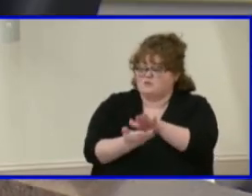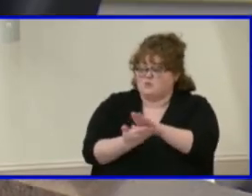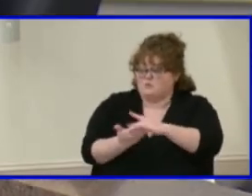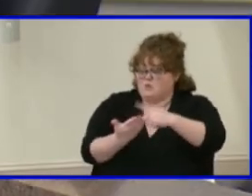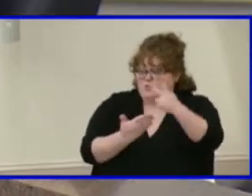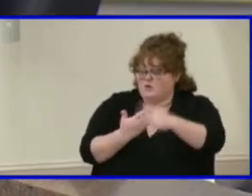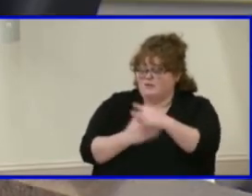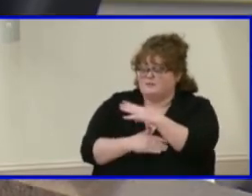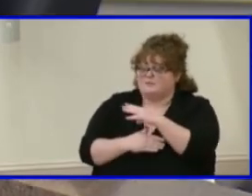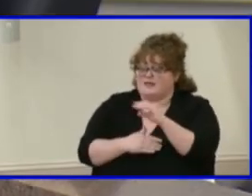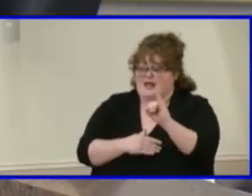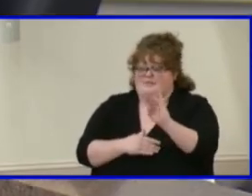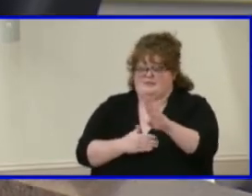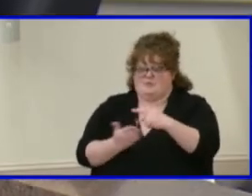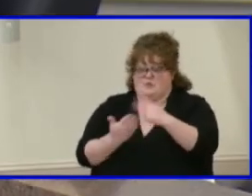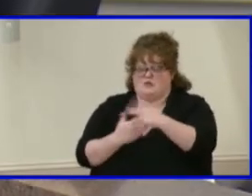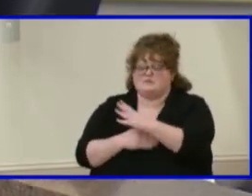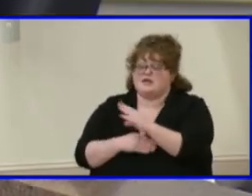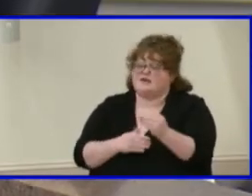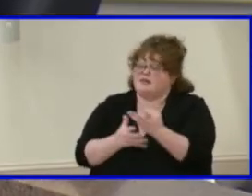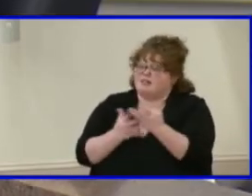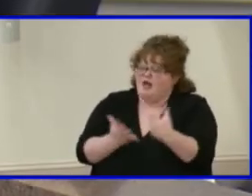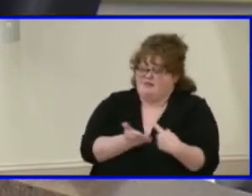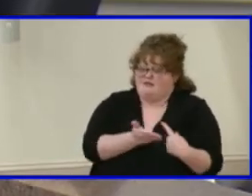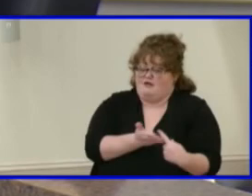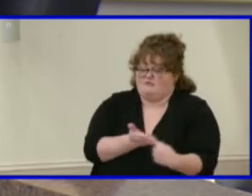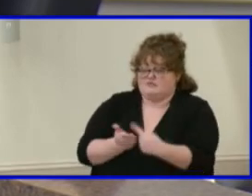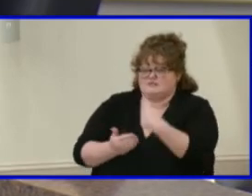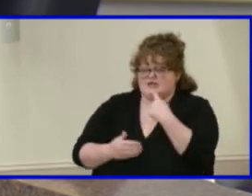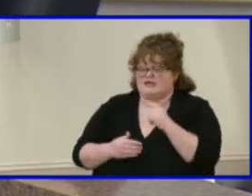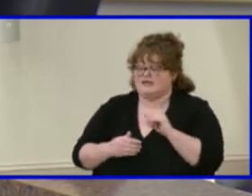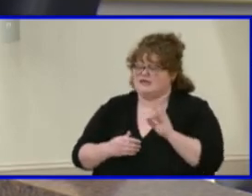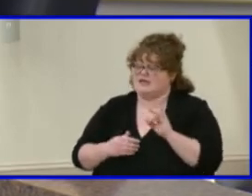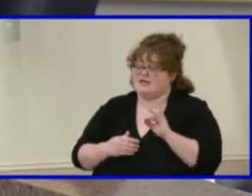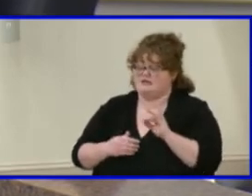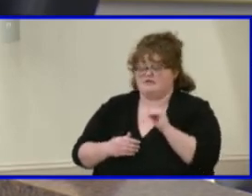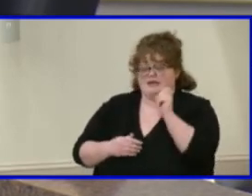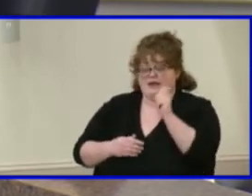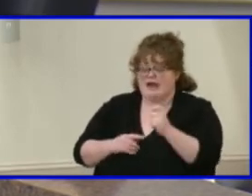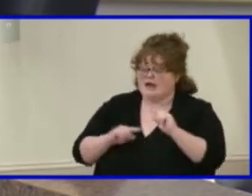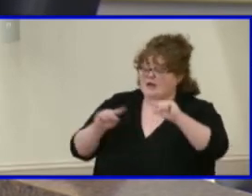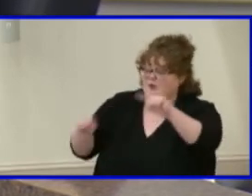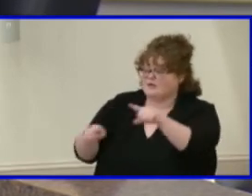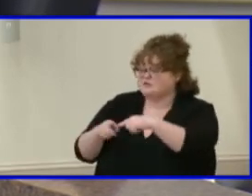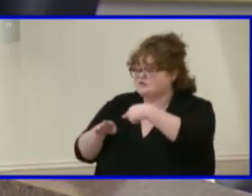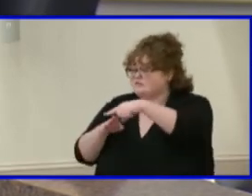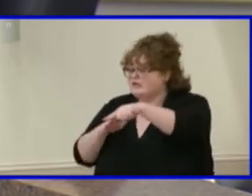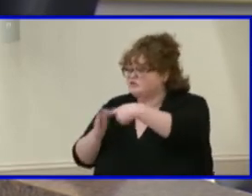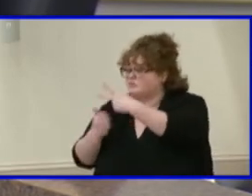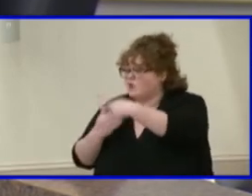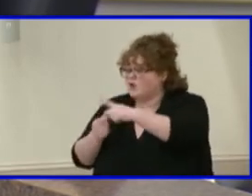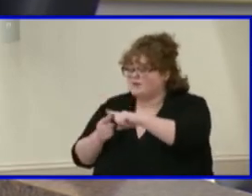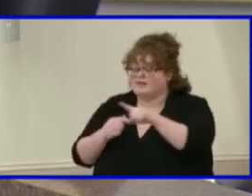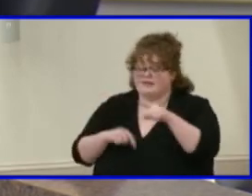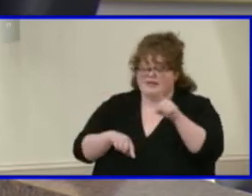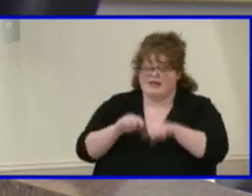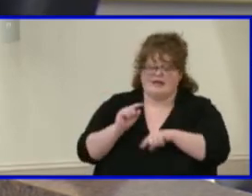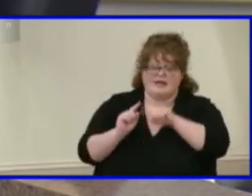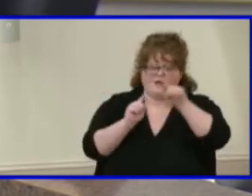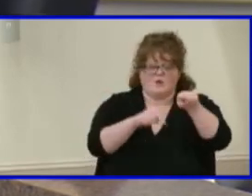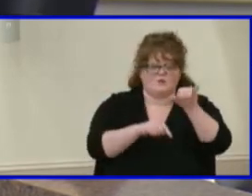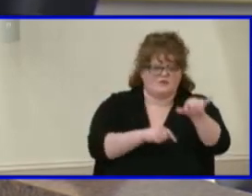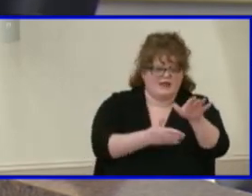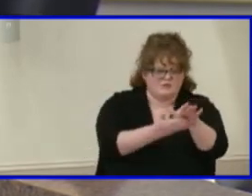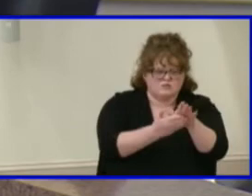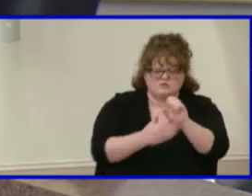a lot of those conversations then go to, well, if they're not at XYZ IB program, they're not going to get into the governor school. So, uh, can you